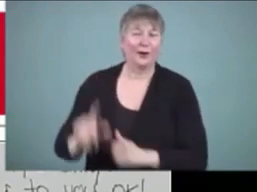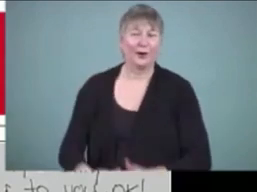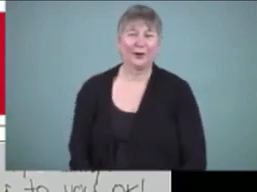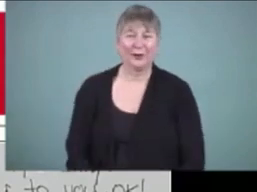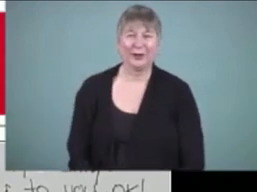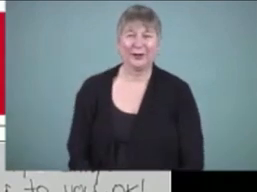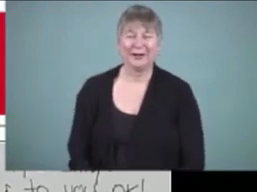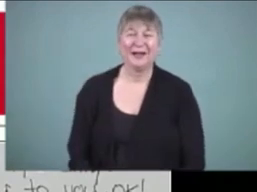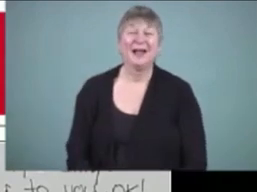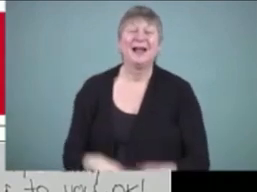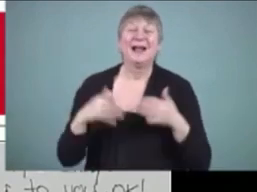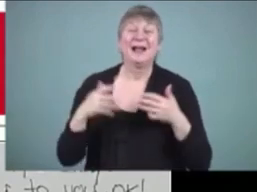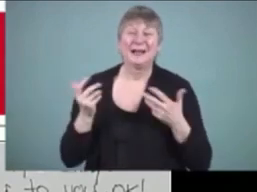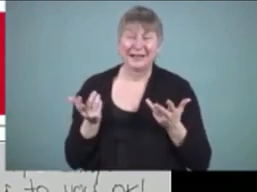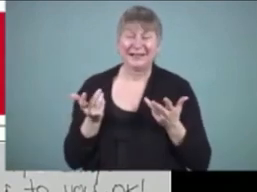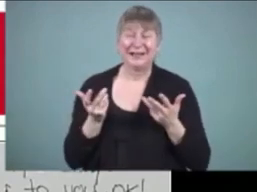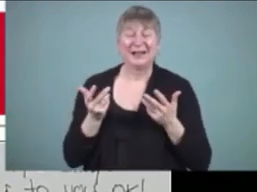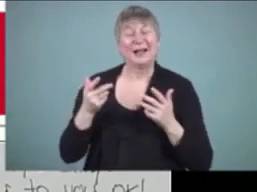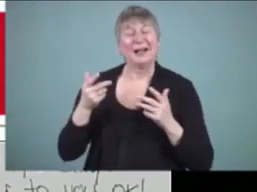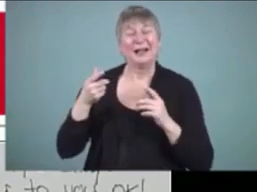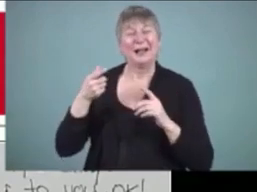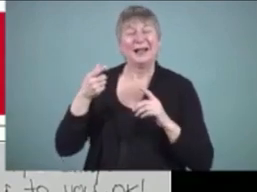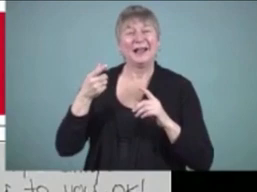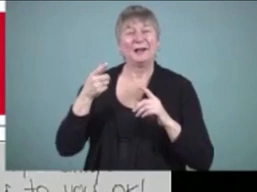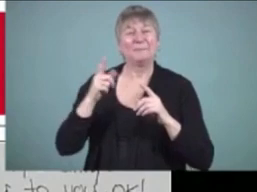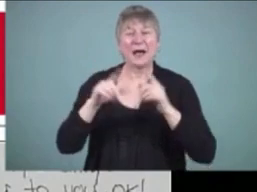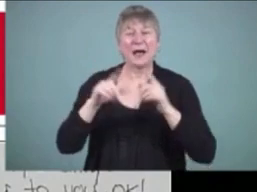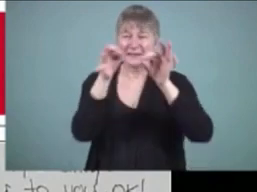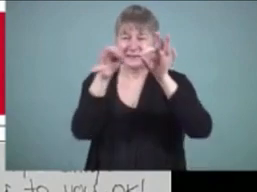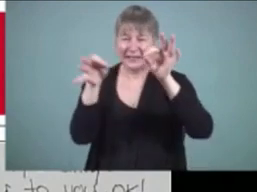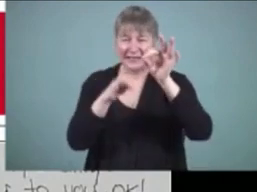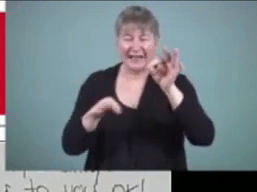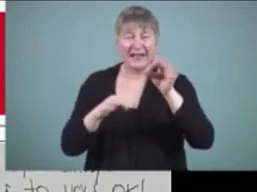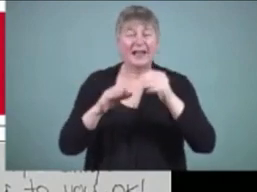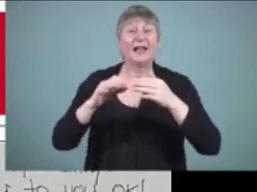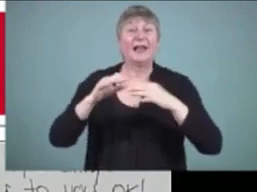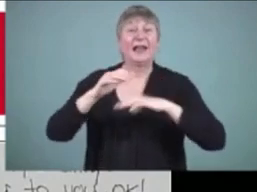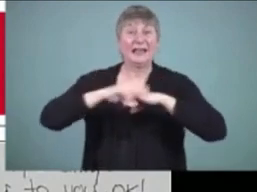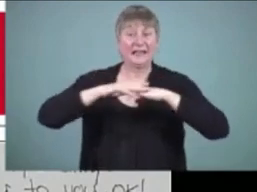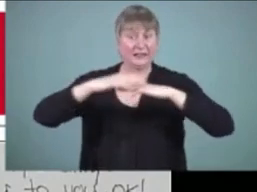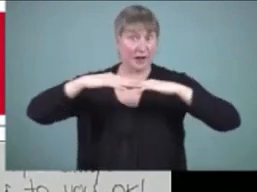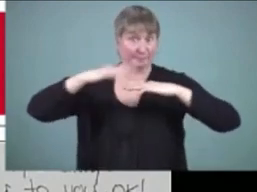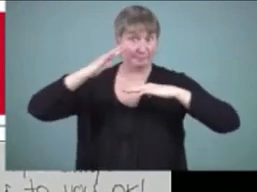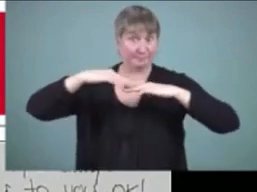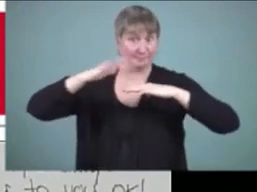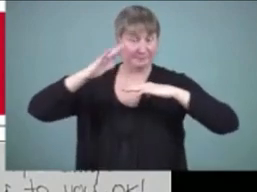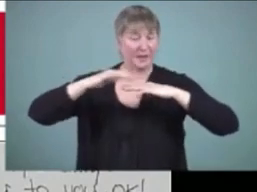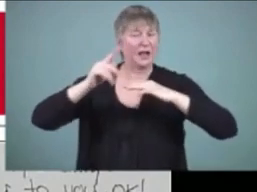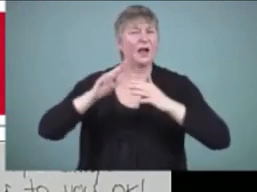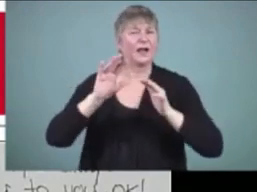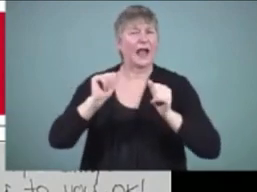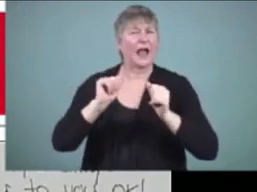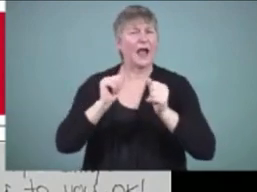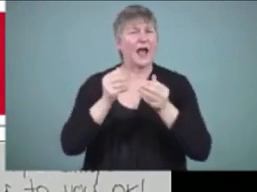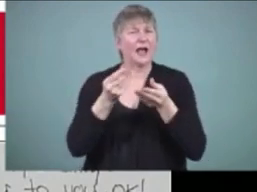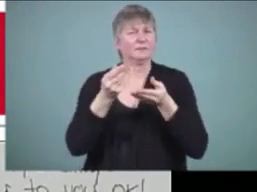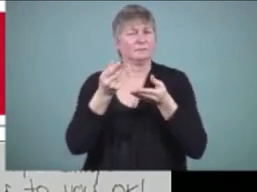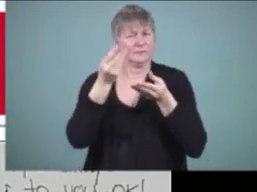Again, pointing out that if there's enough English or threshold level, you can get your message across.